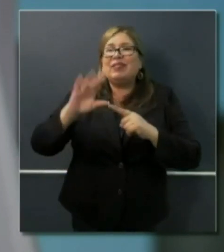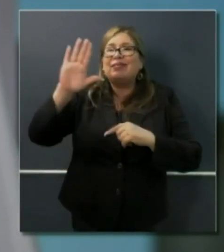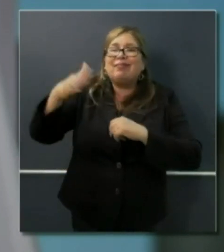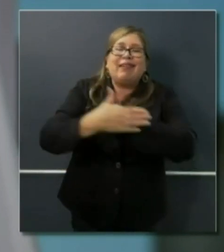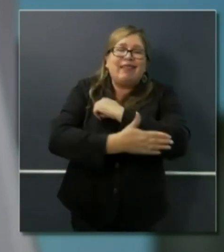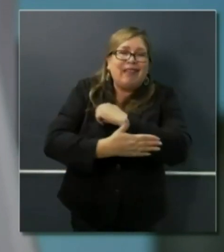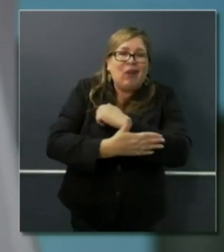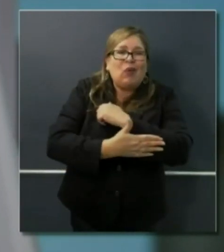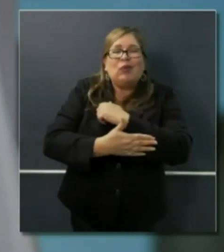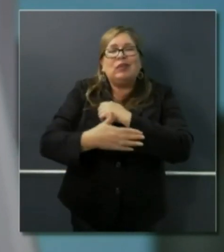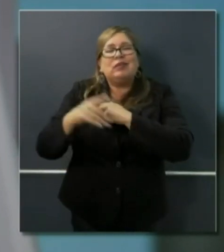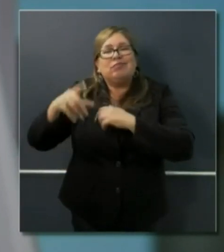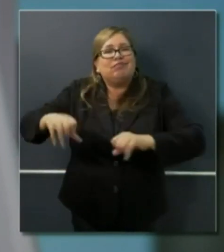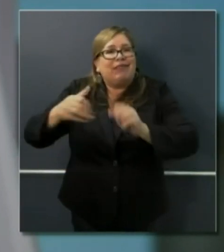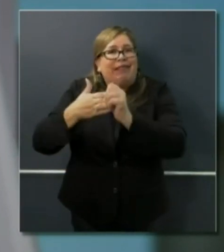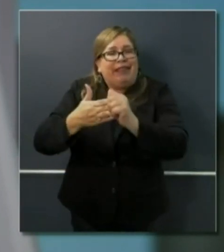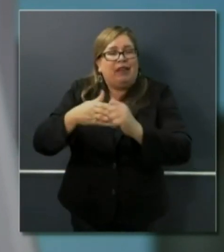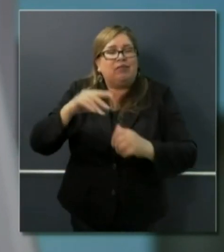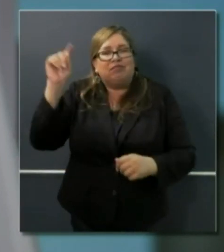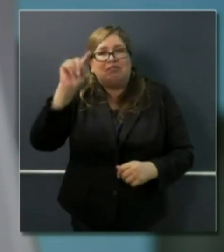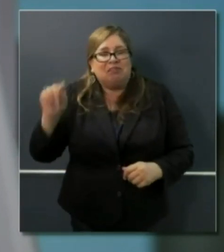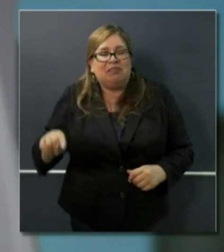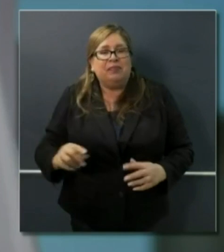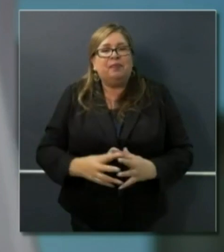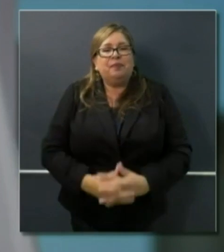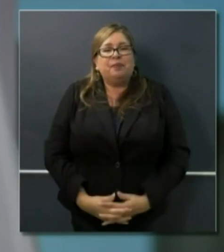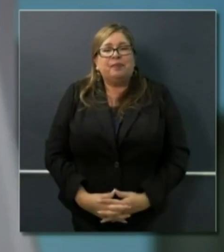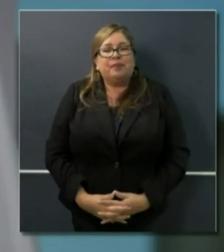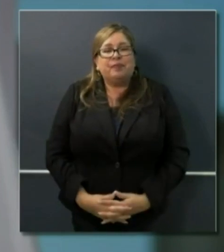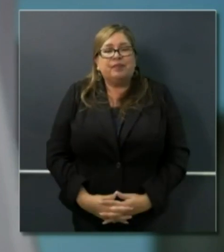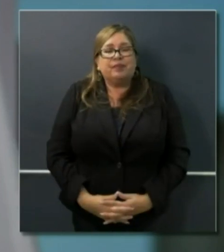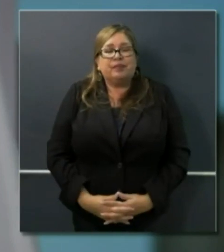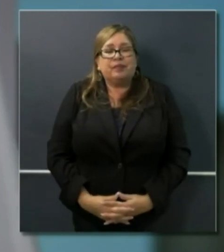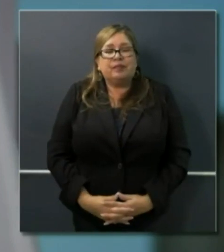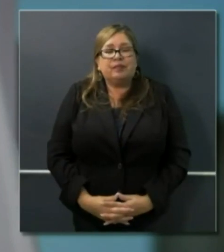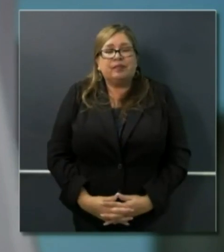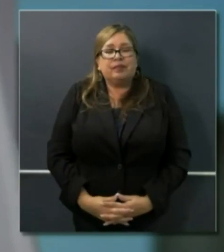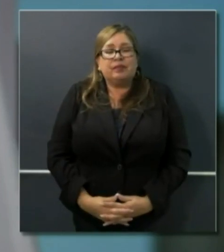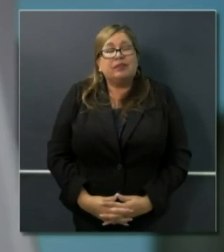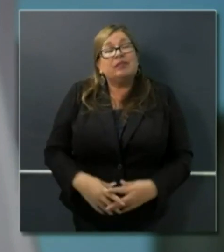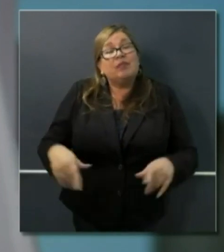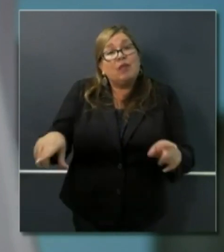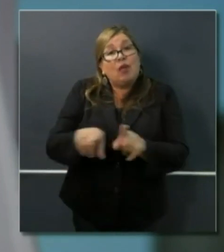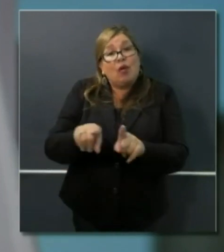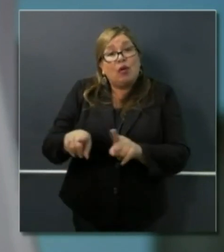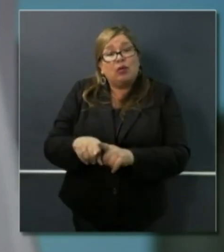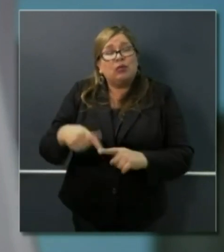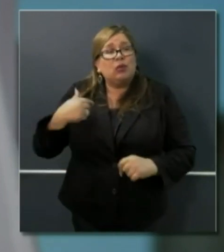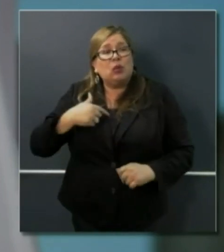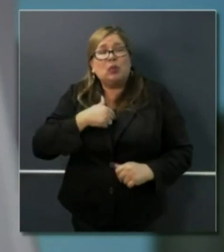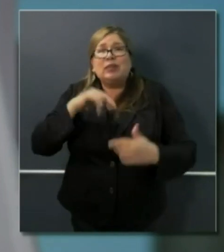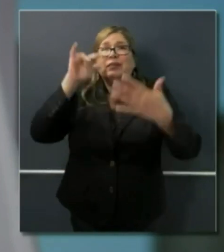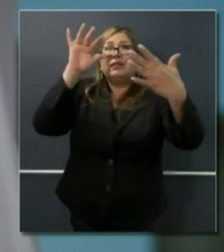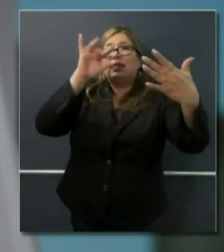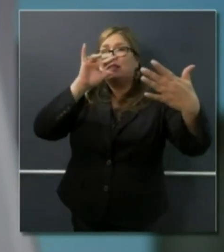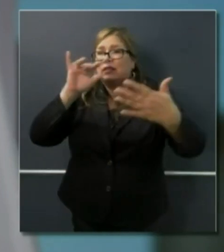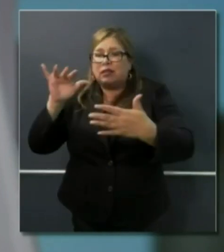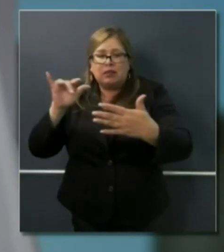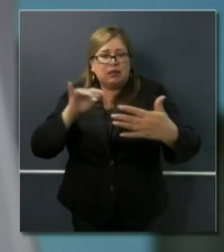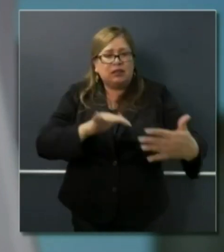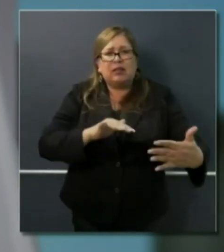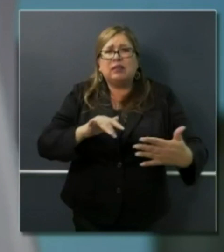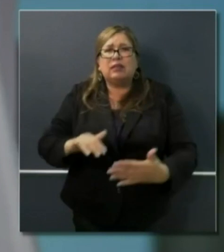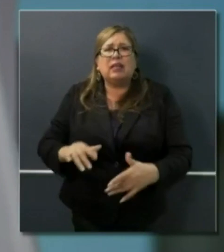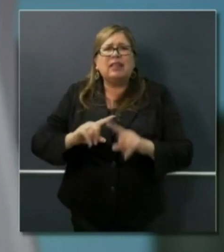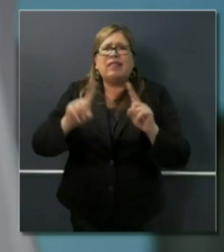cities, and other entities. We also know, after doing a complete look at many of the different labs across the state, that